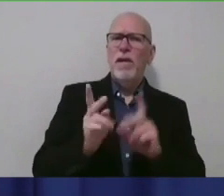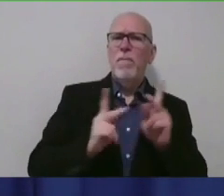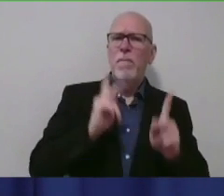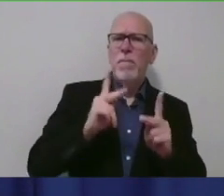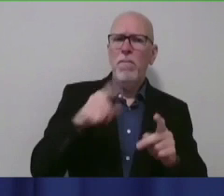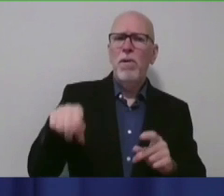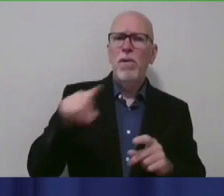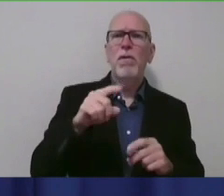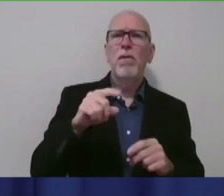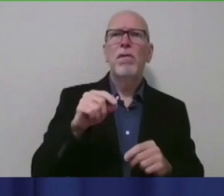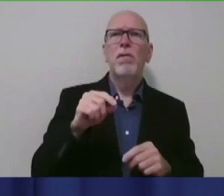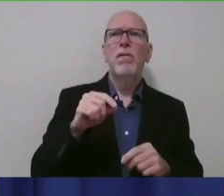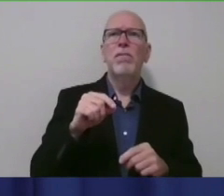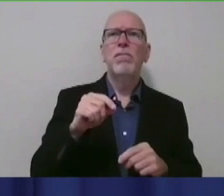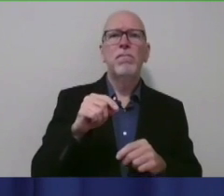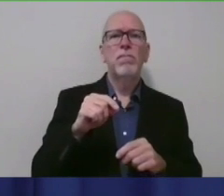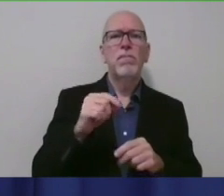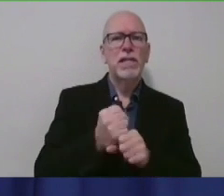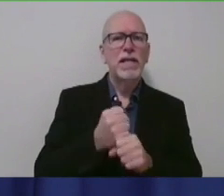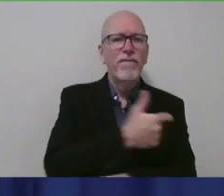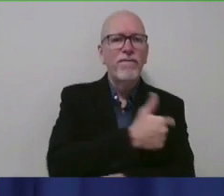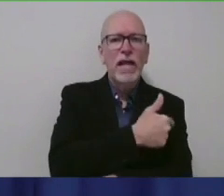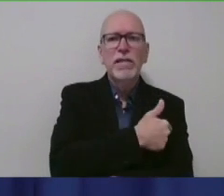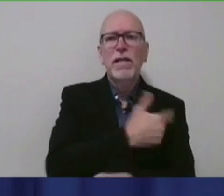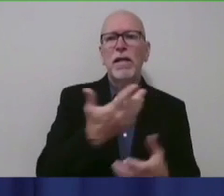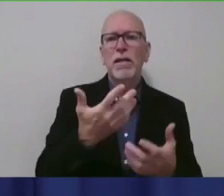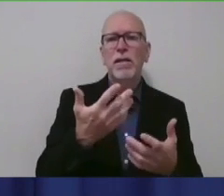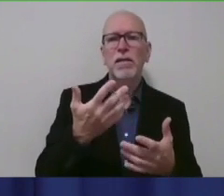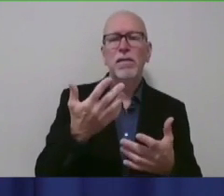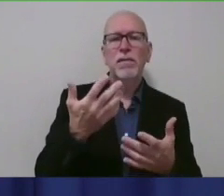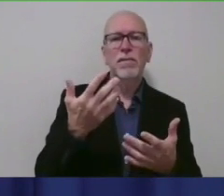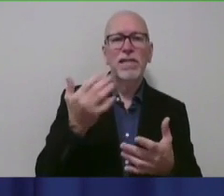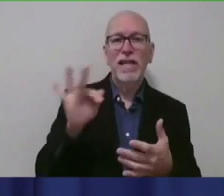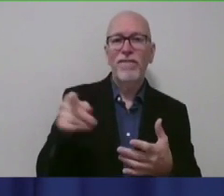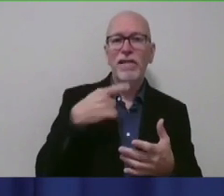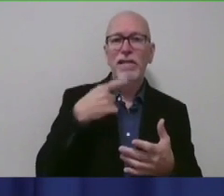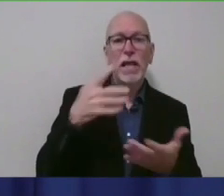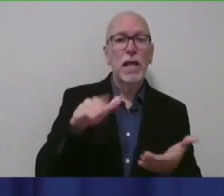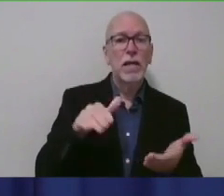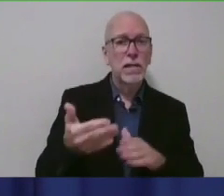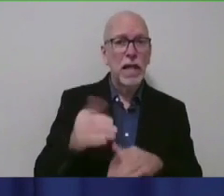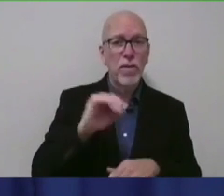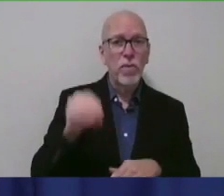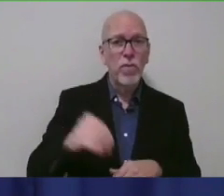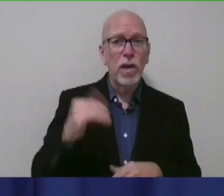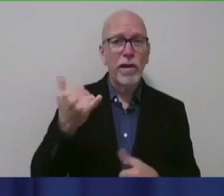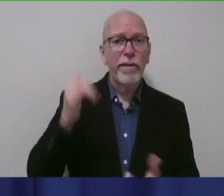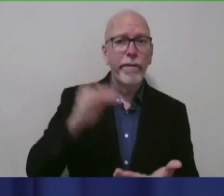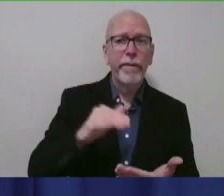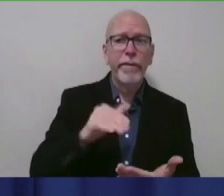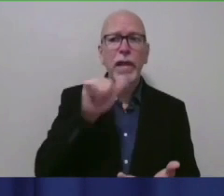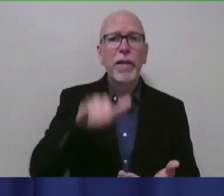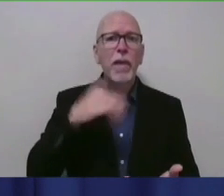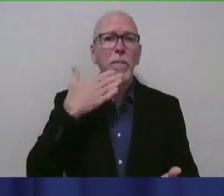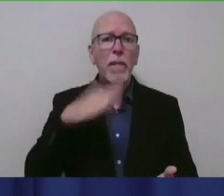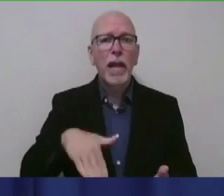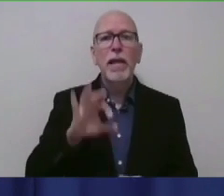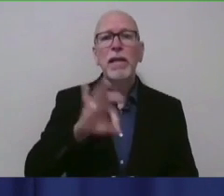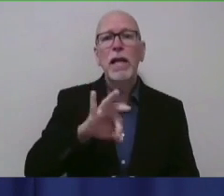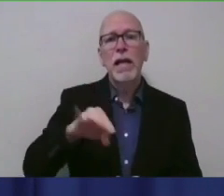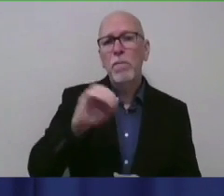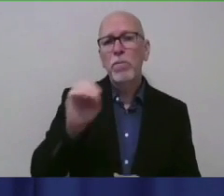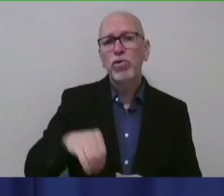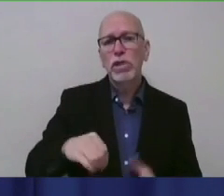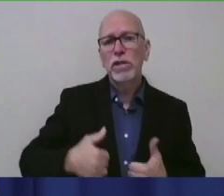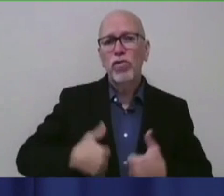you know, get vaccinated when they say, no, the death rate isn't really all that bad. It's like, you it's got a 99% survival